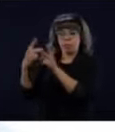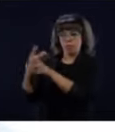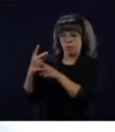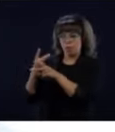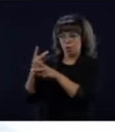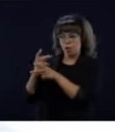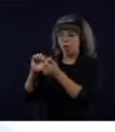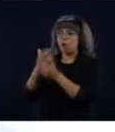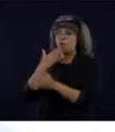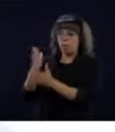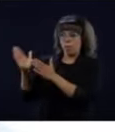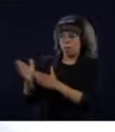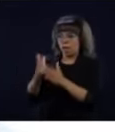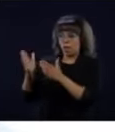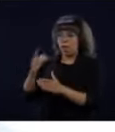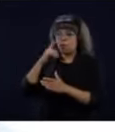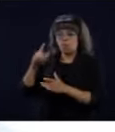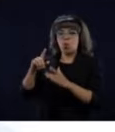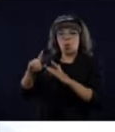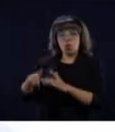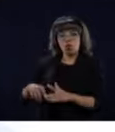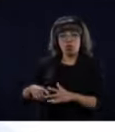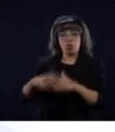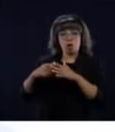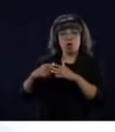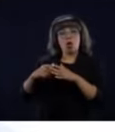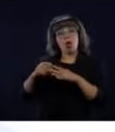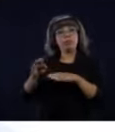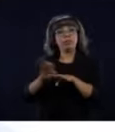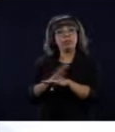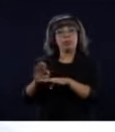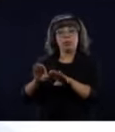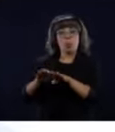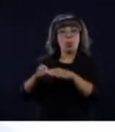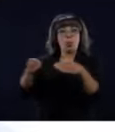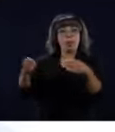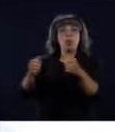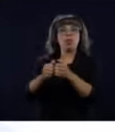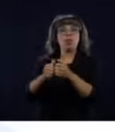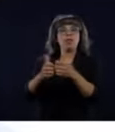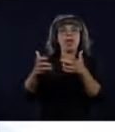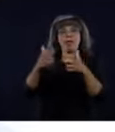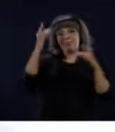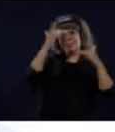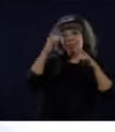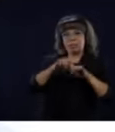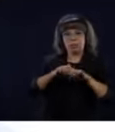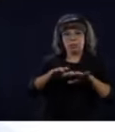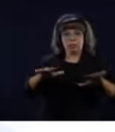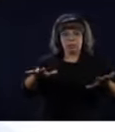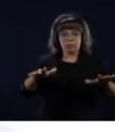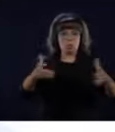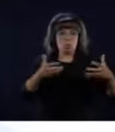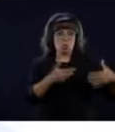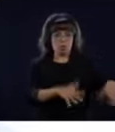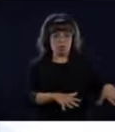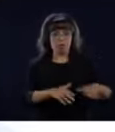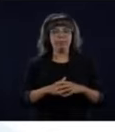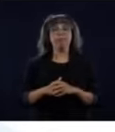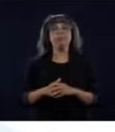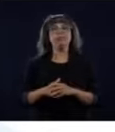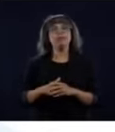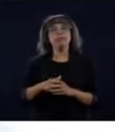the economy without restarting the pandemic. The reopening will be spread through several